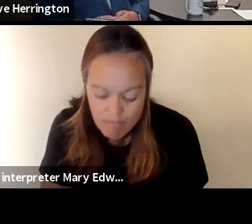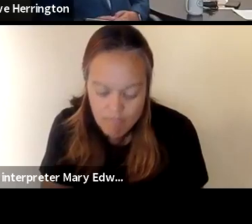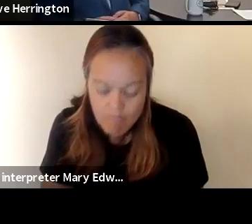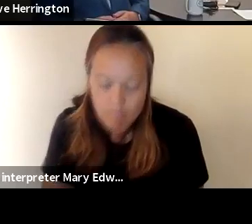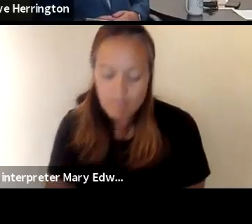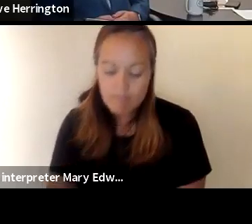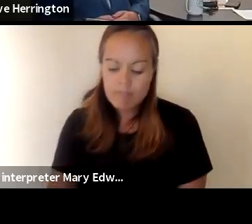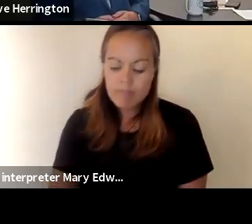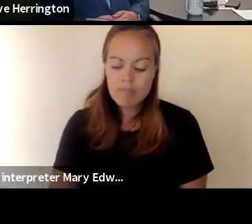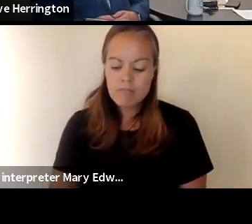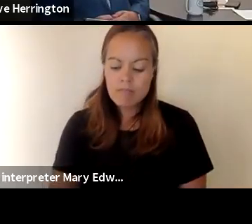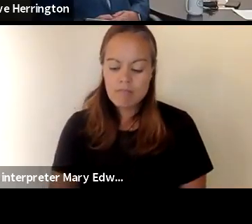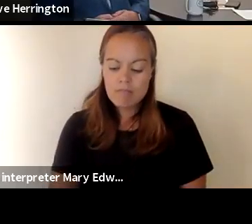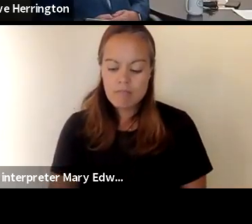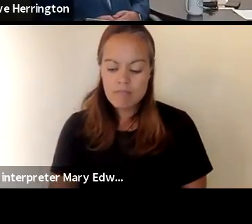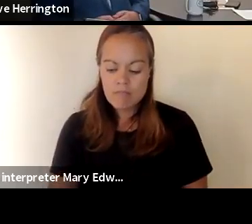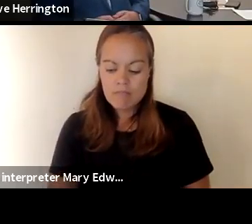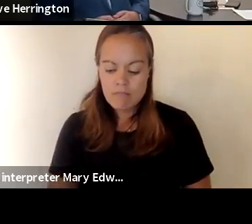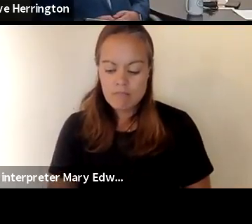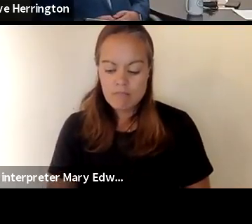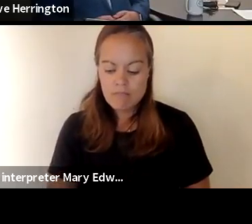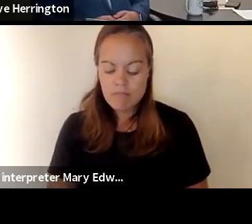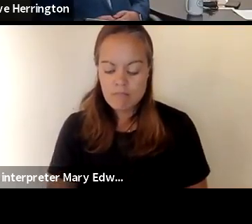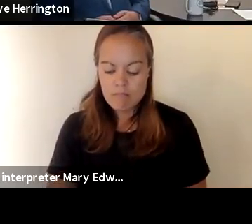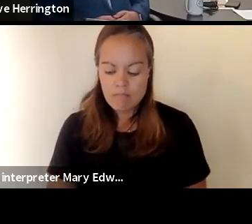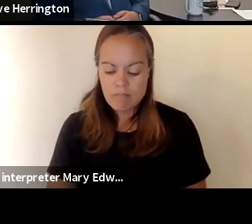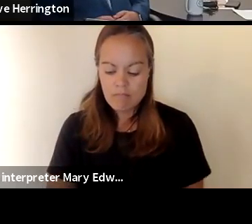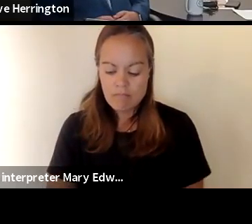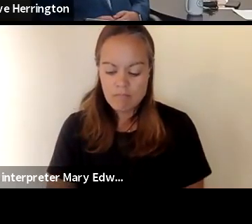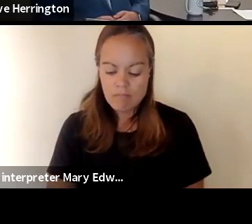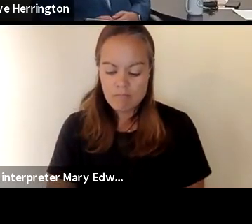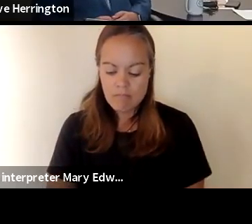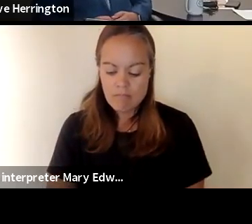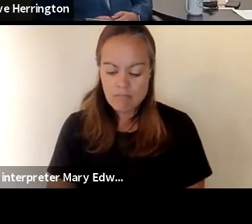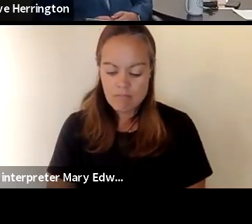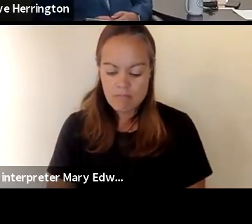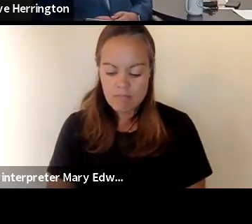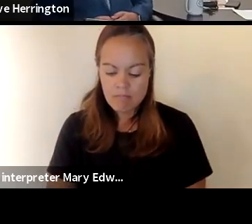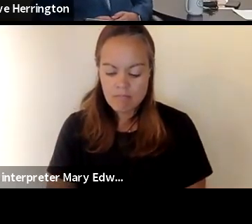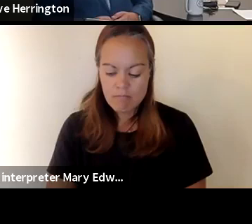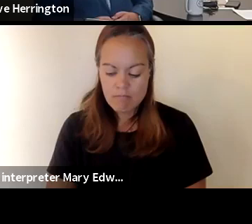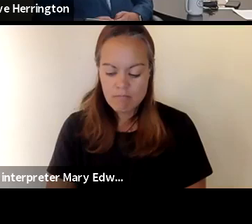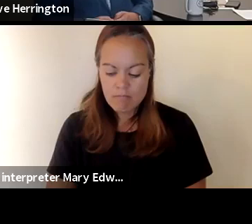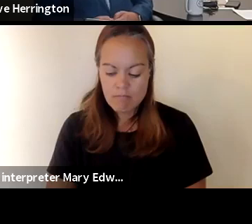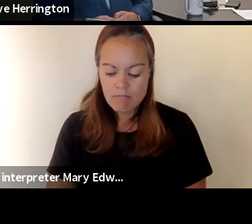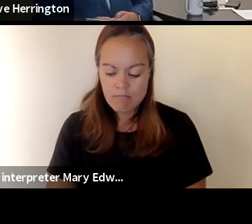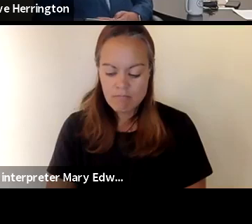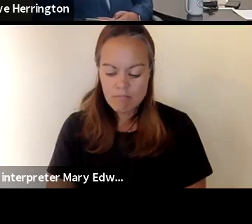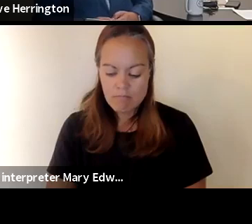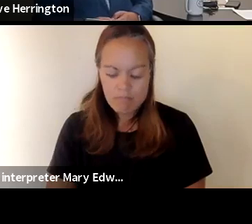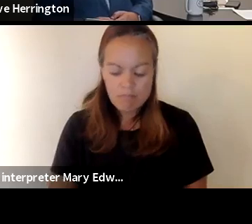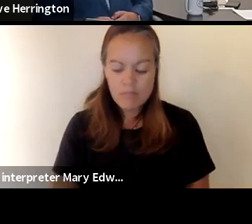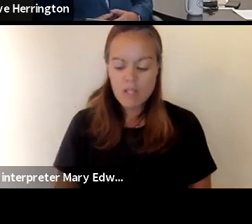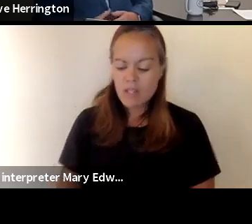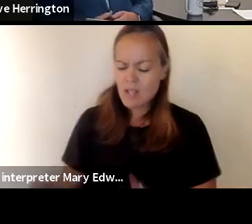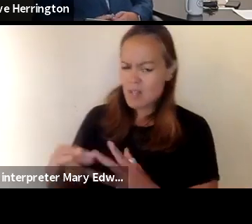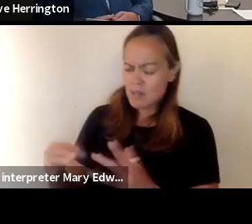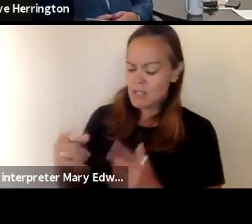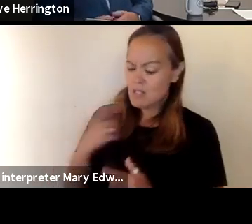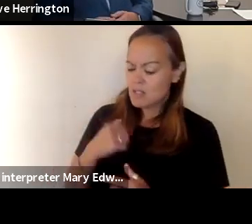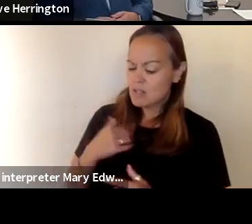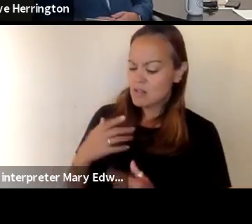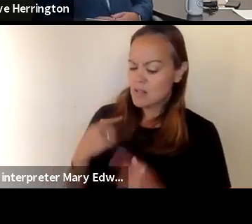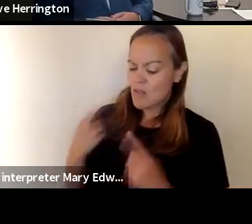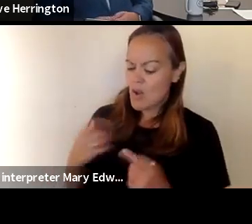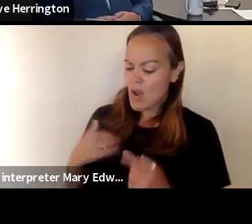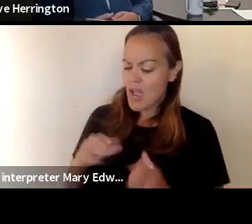about what this the guidance from the california department of public health tells us as far as how schools should be um